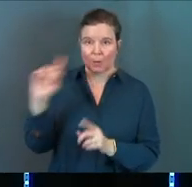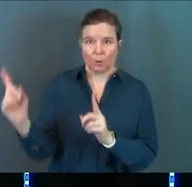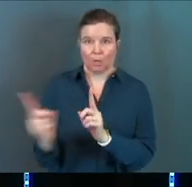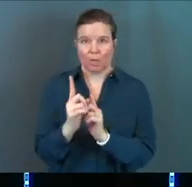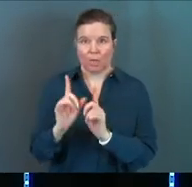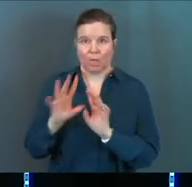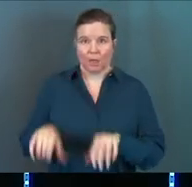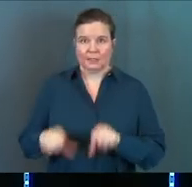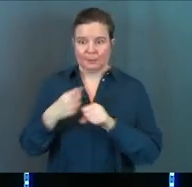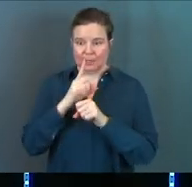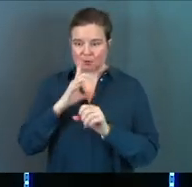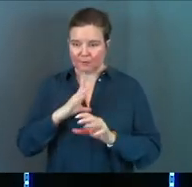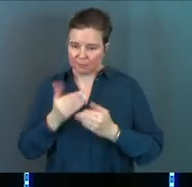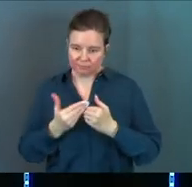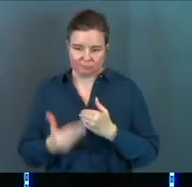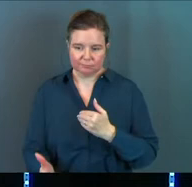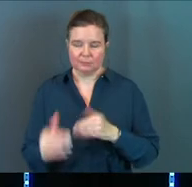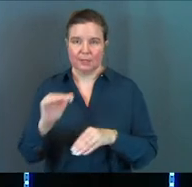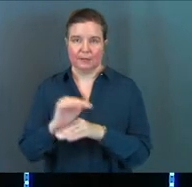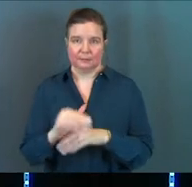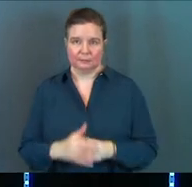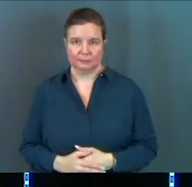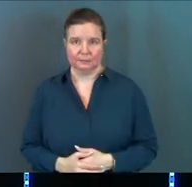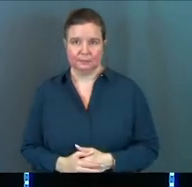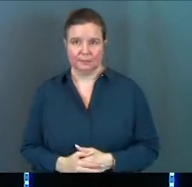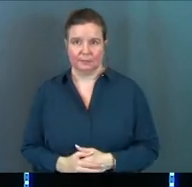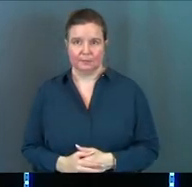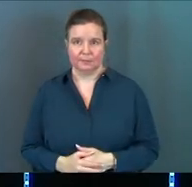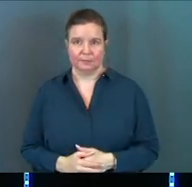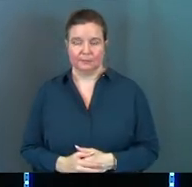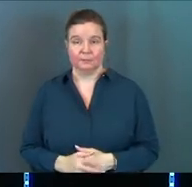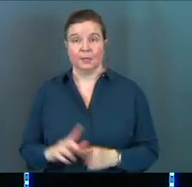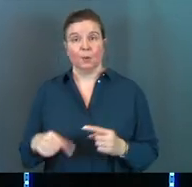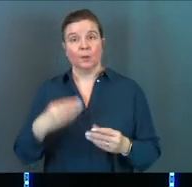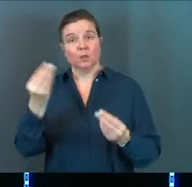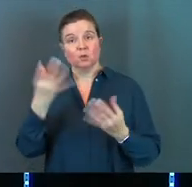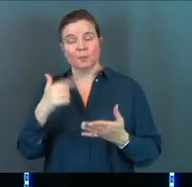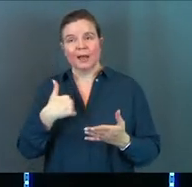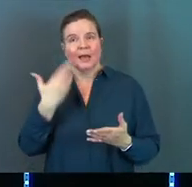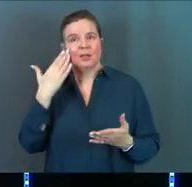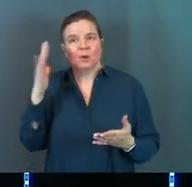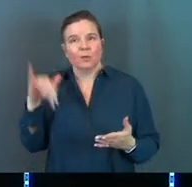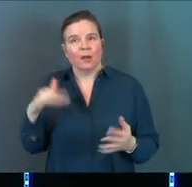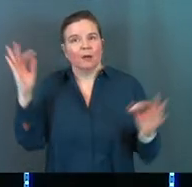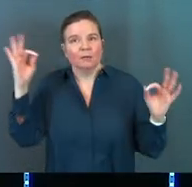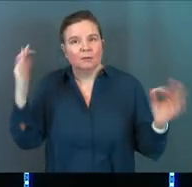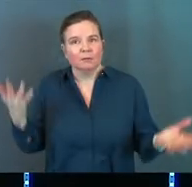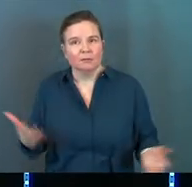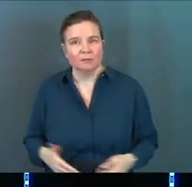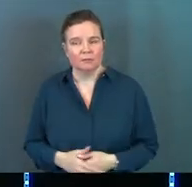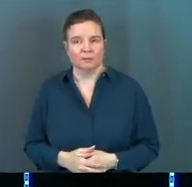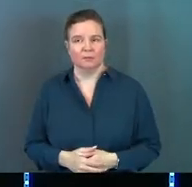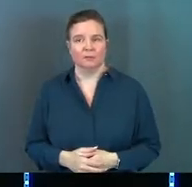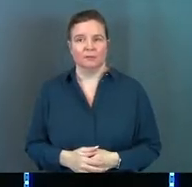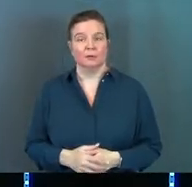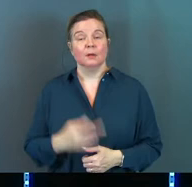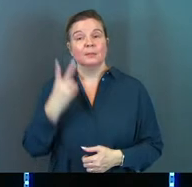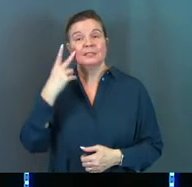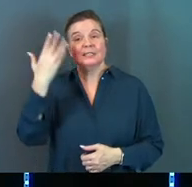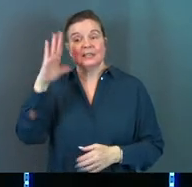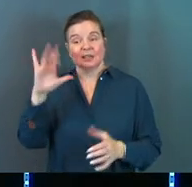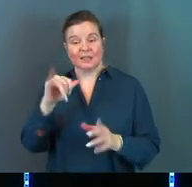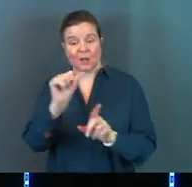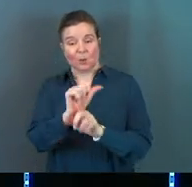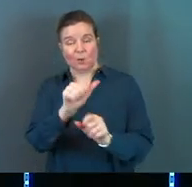Jake will adopt them and make sure they're okay the whole rest of the night. And when they told me, I didn't know that. But see,